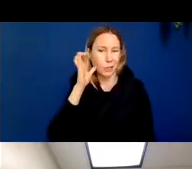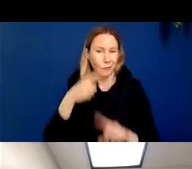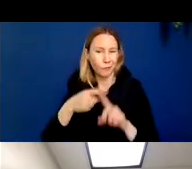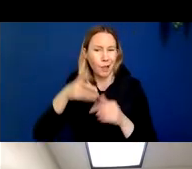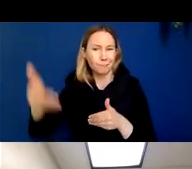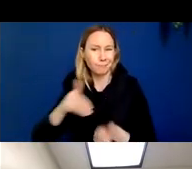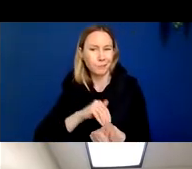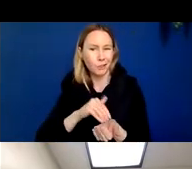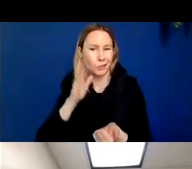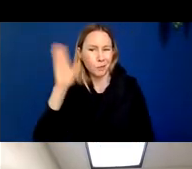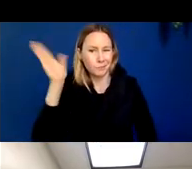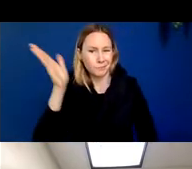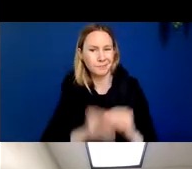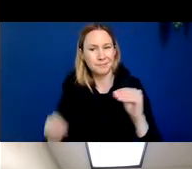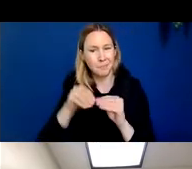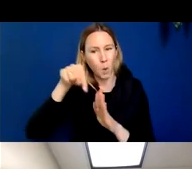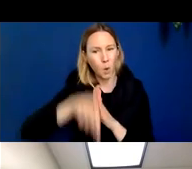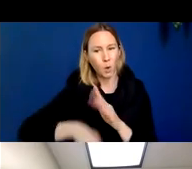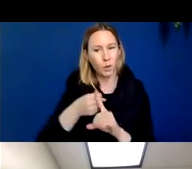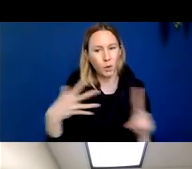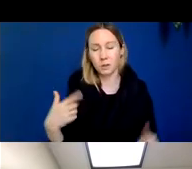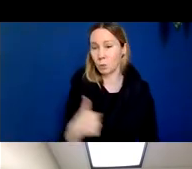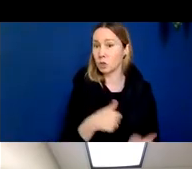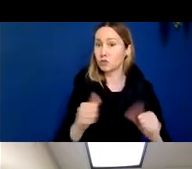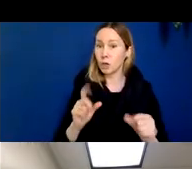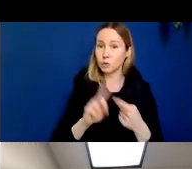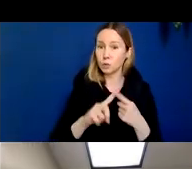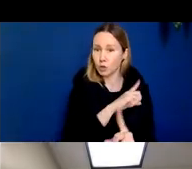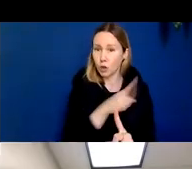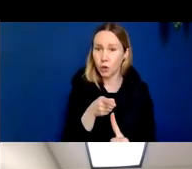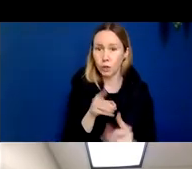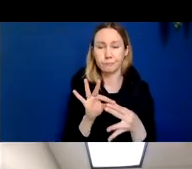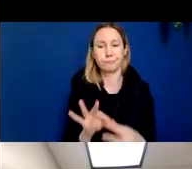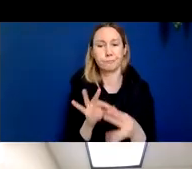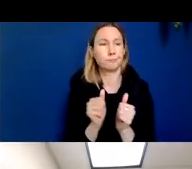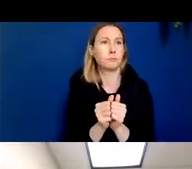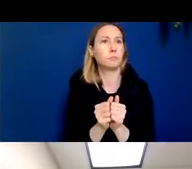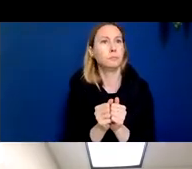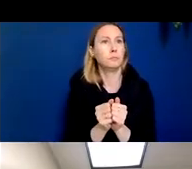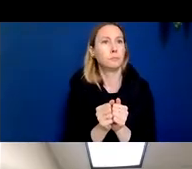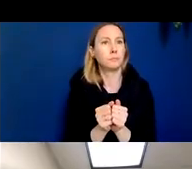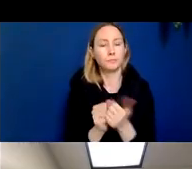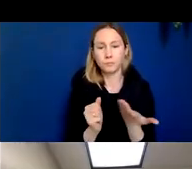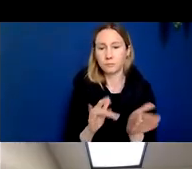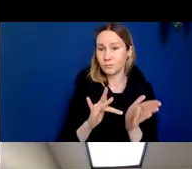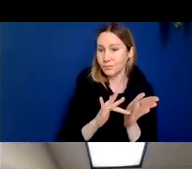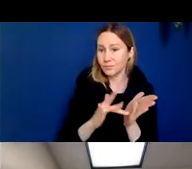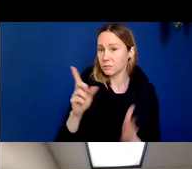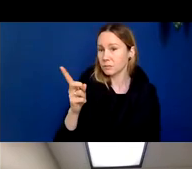this is where we are, this is what we're trying to target when we think of drugs to cure